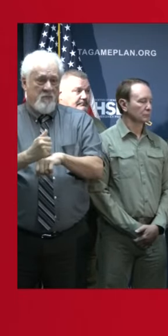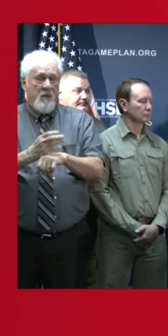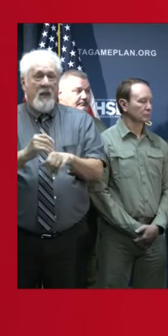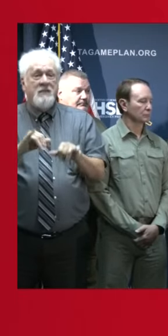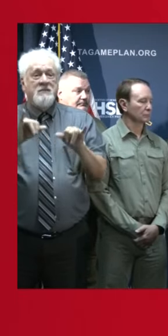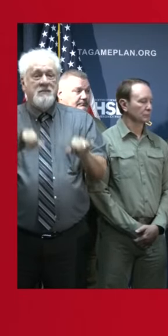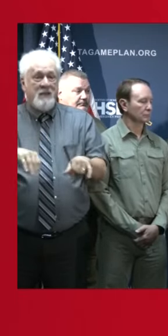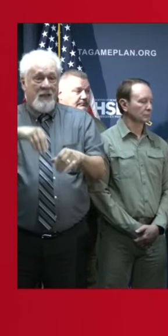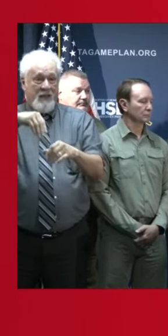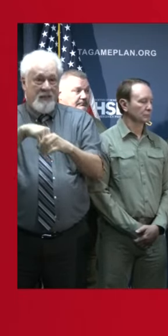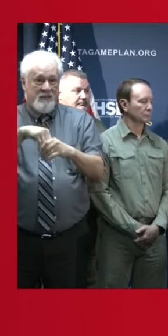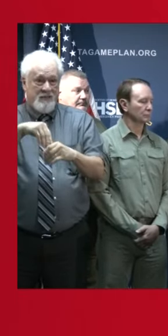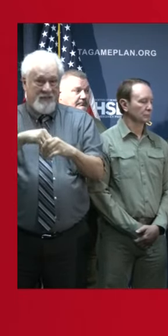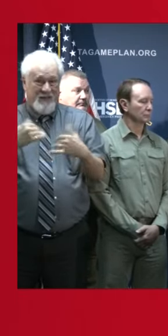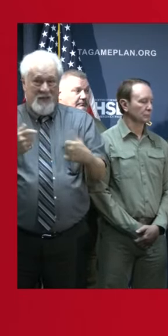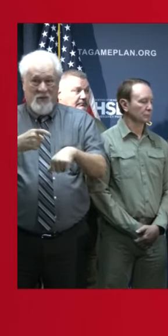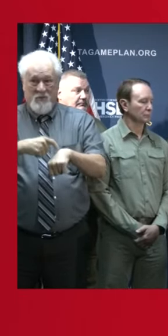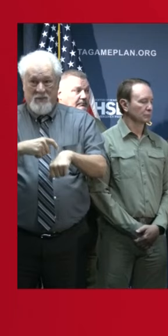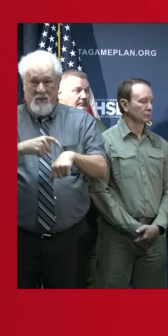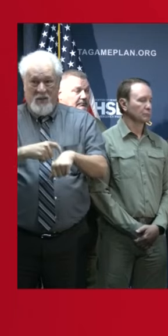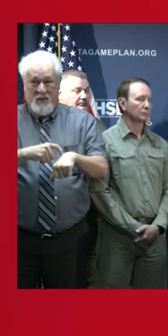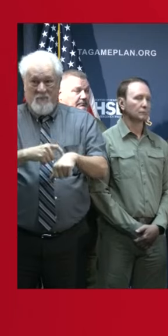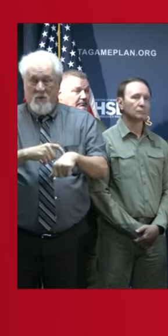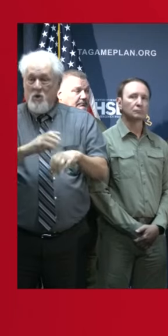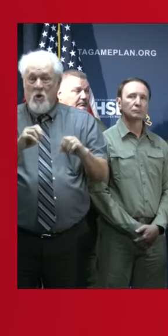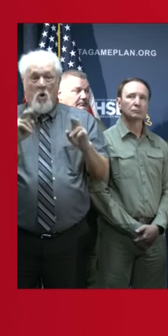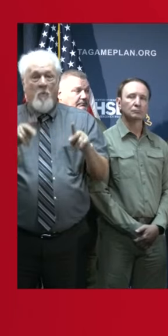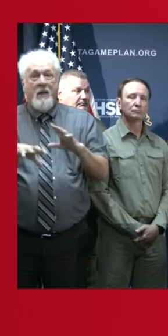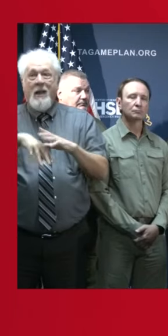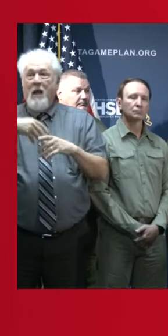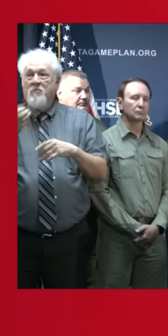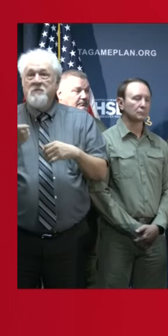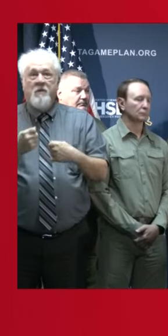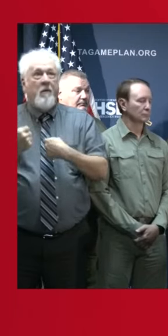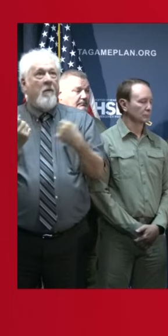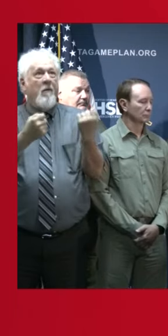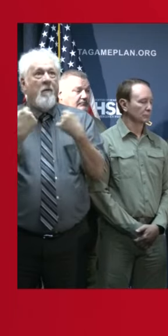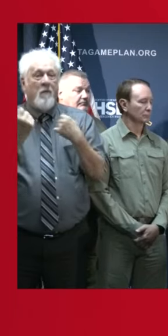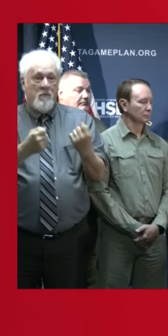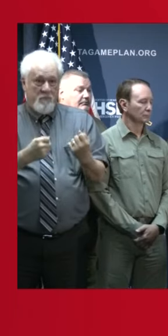inside. This is a time right now where no one should be outside. out on the roadways.